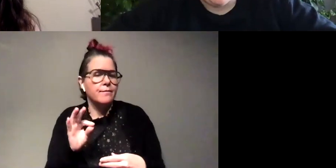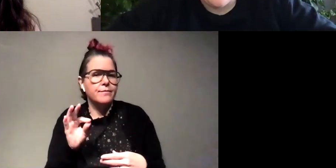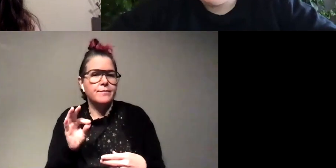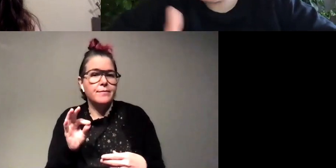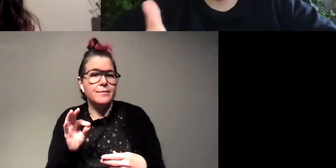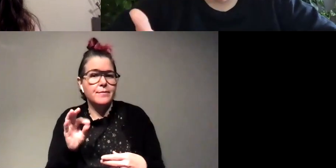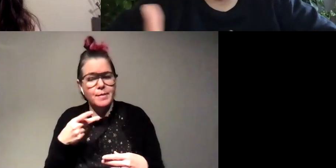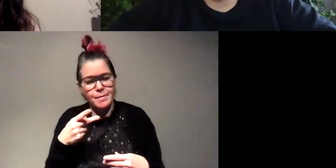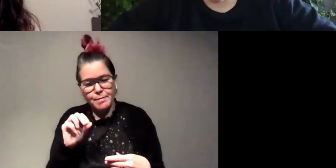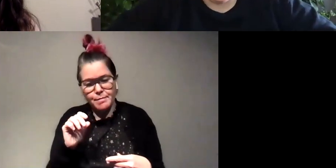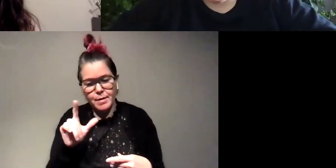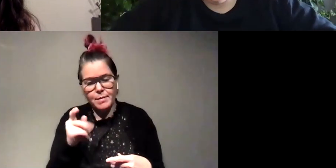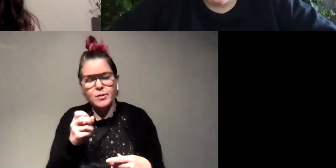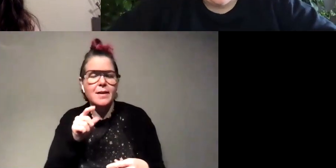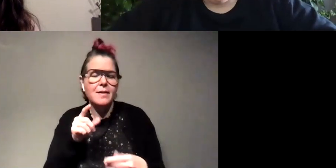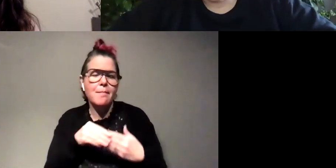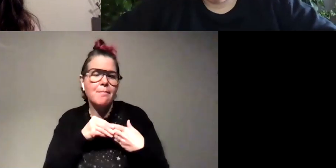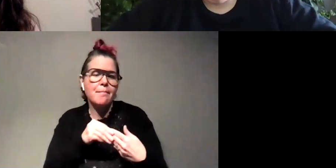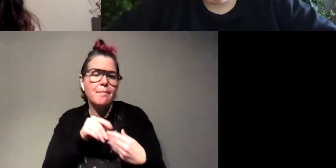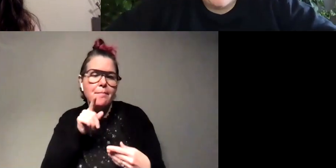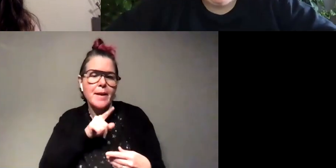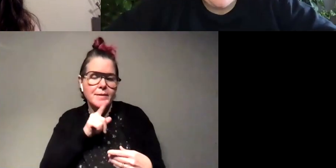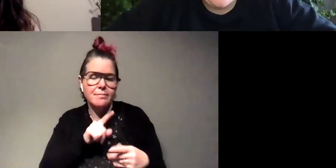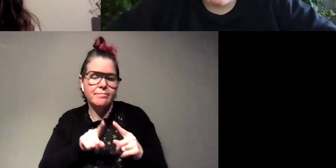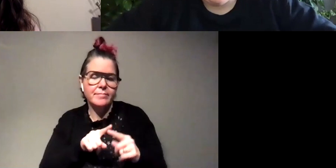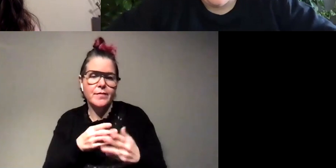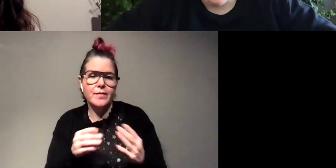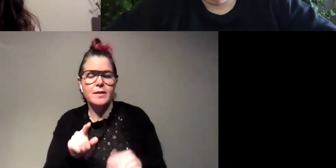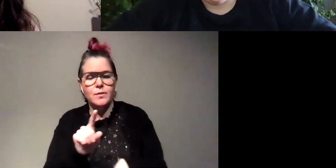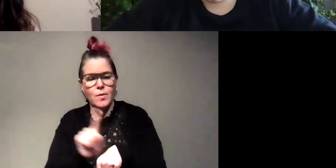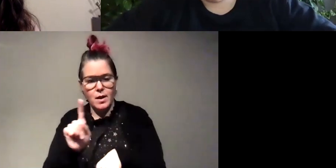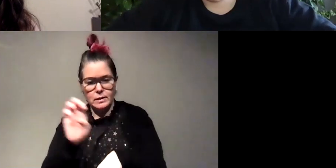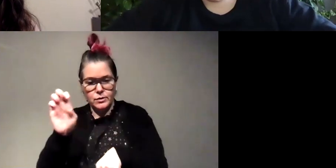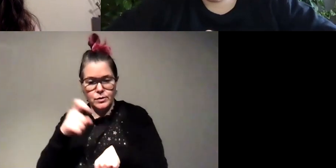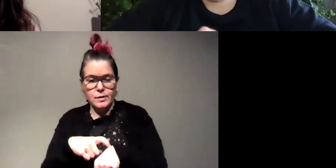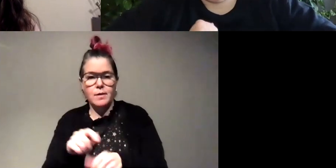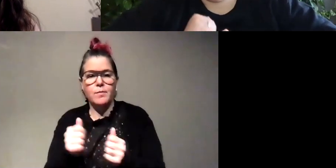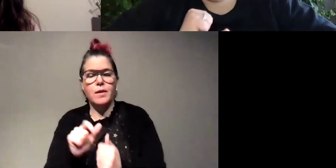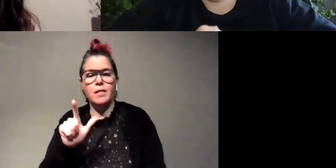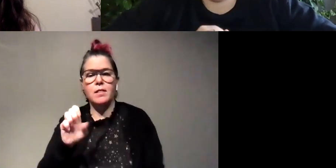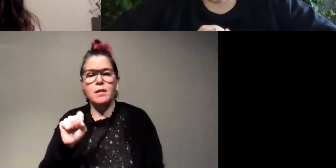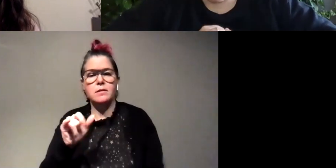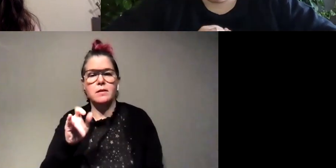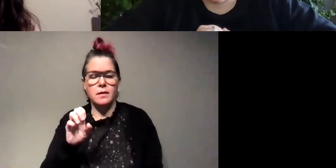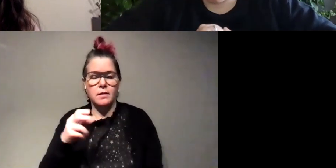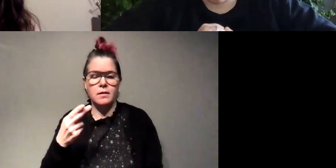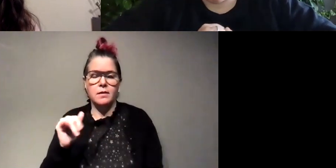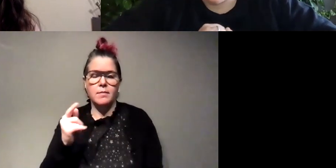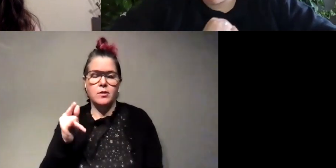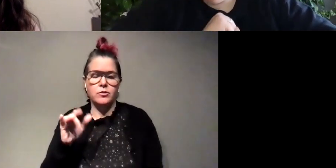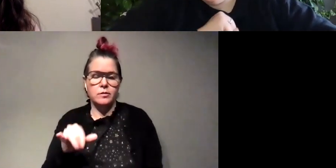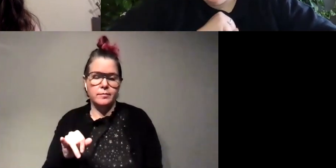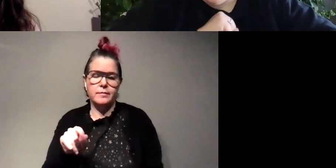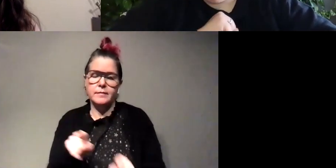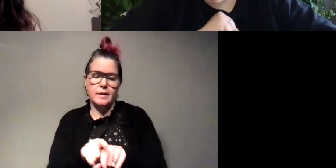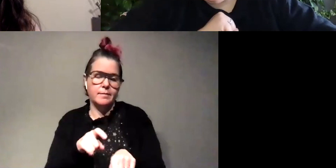polymers which plastics and other things um that'll be at 1 p.m uh with leslie hamachi uh same same time same